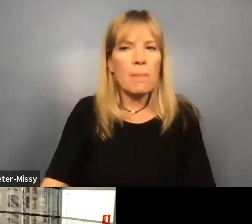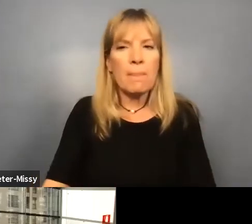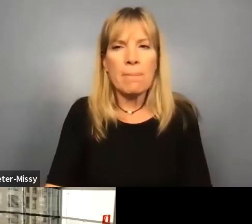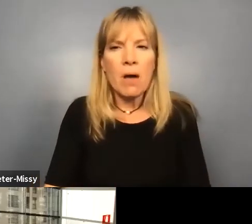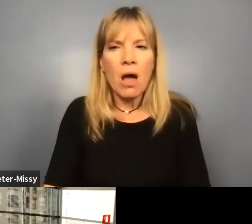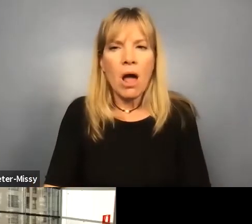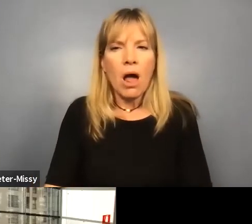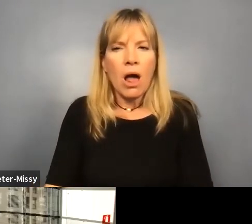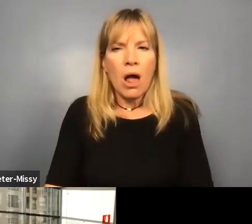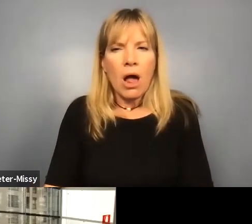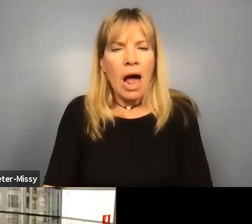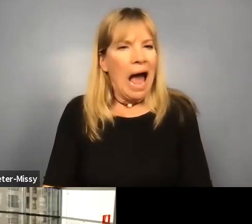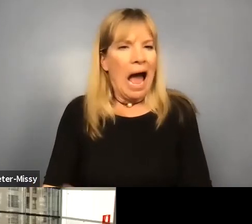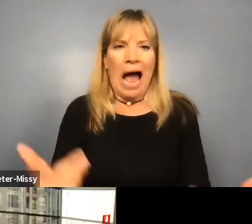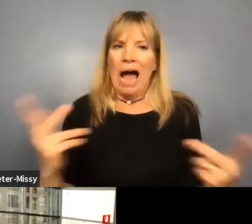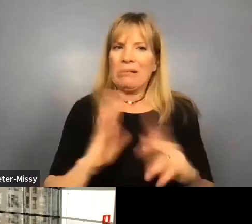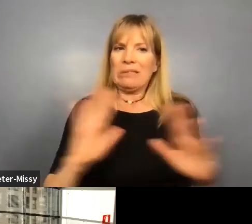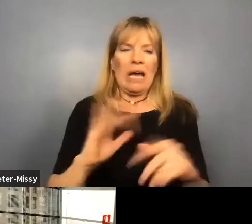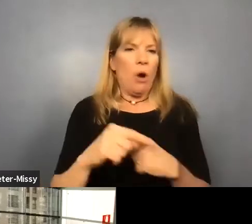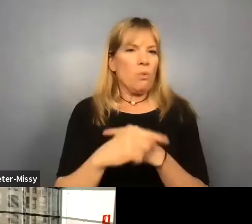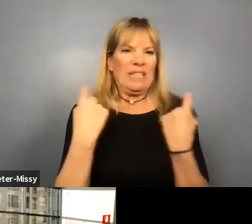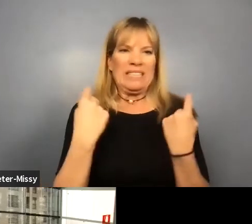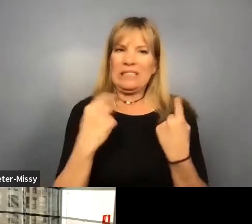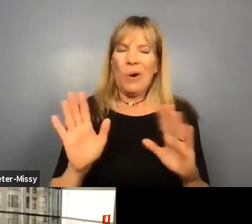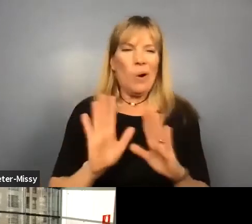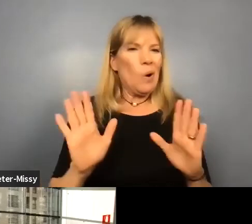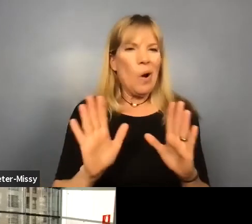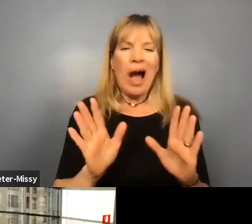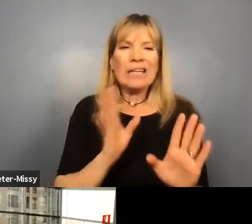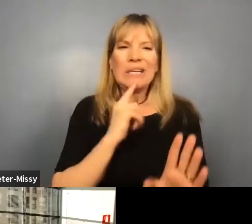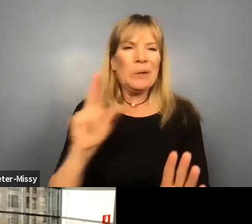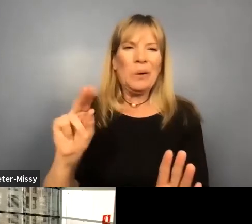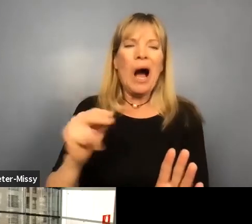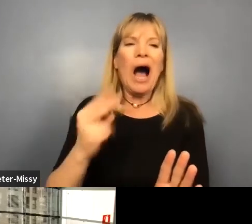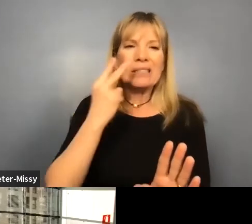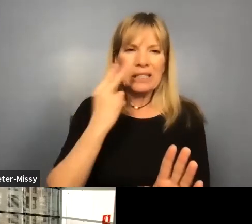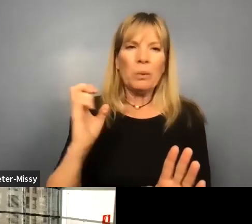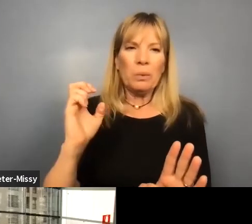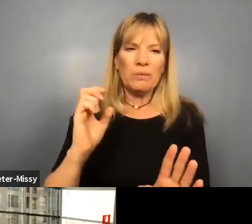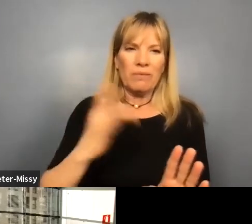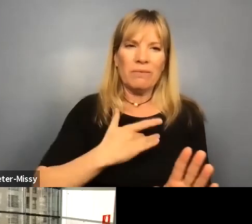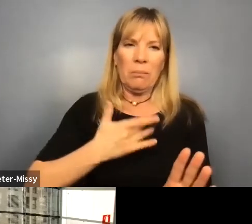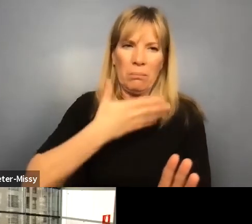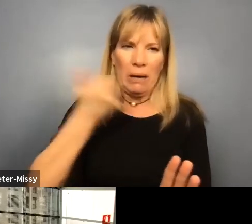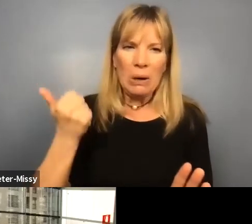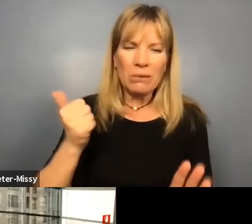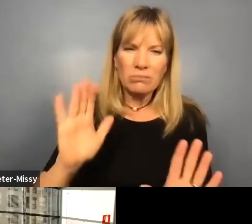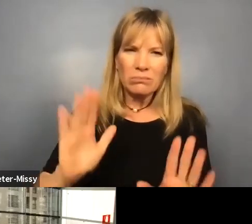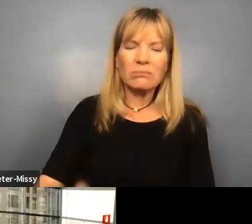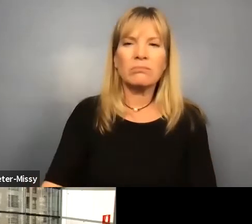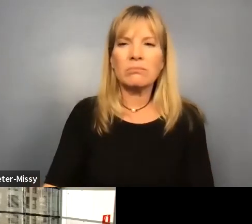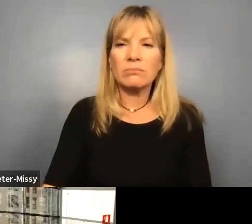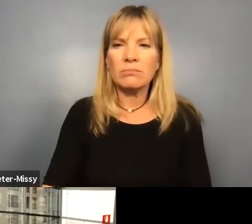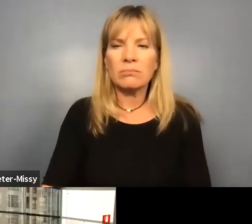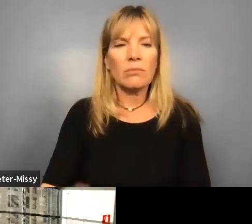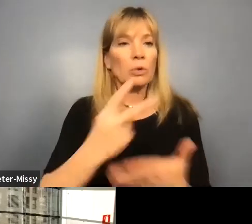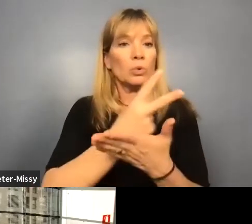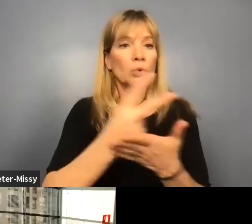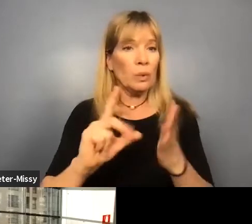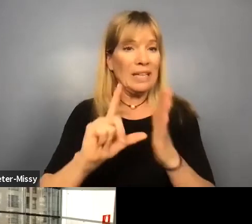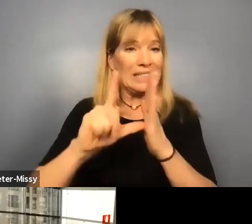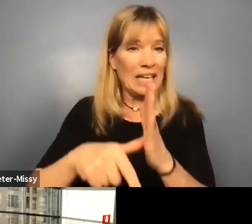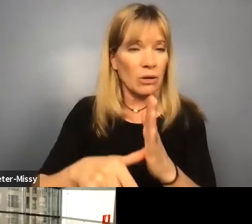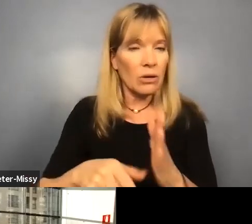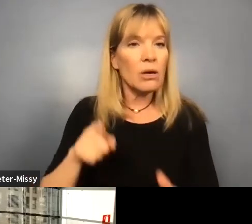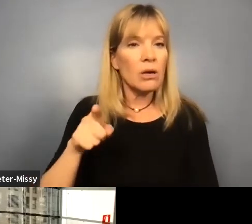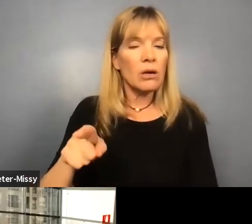I couldn't take that risk. And I told him, no, you know something, I'll see you when you get back. Um, and two weeks after that